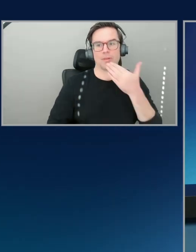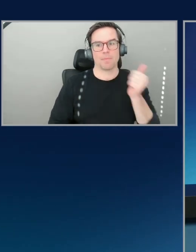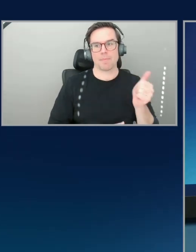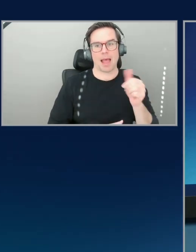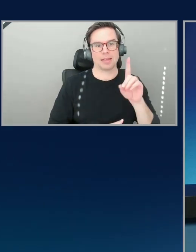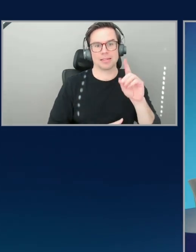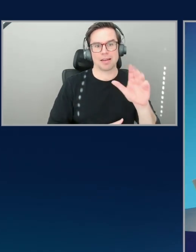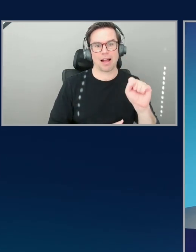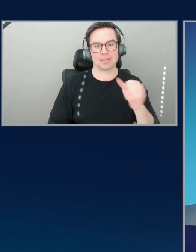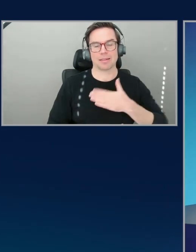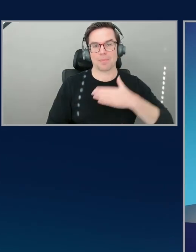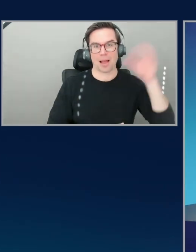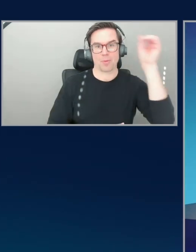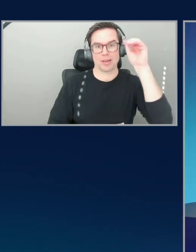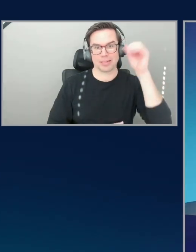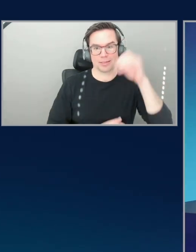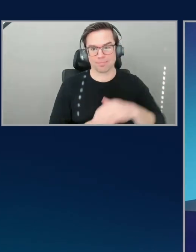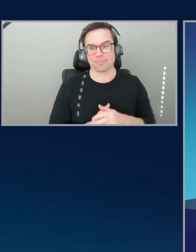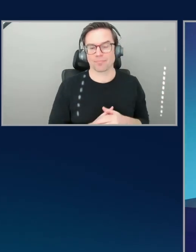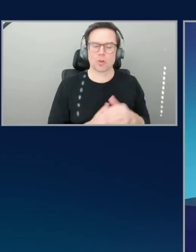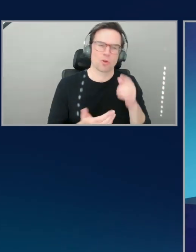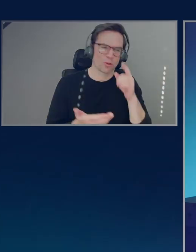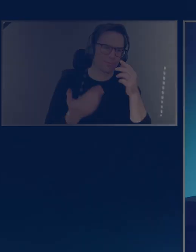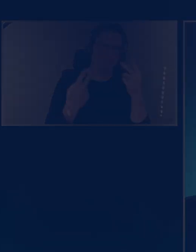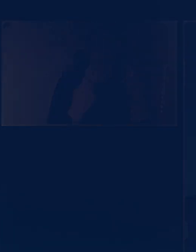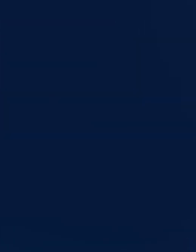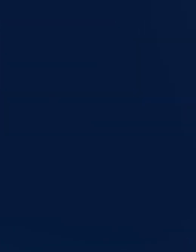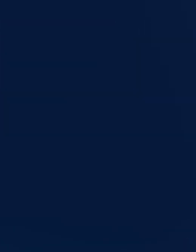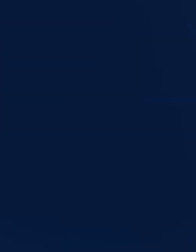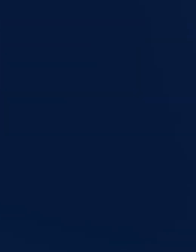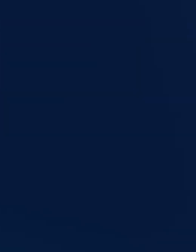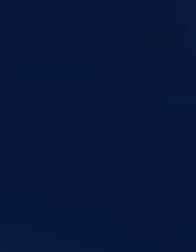Go check them out. We will be right back with more. Thank you, Allie. Thank you.